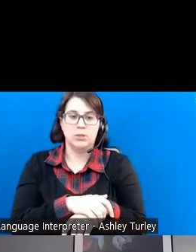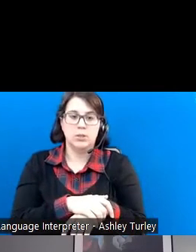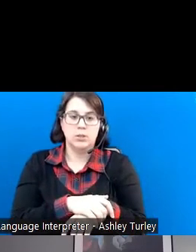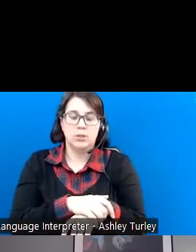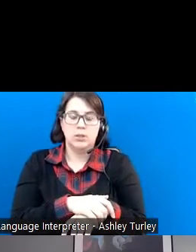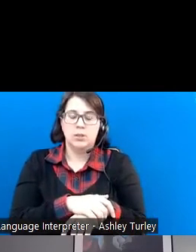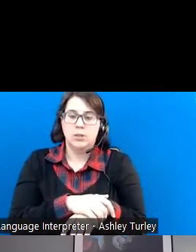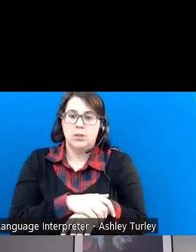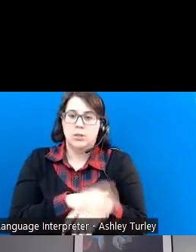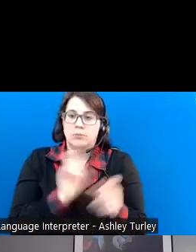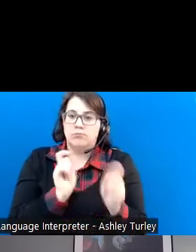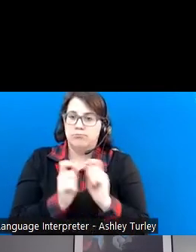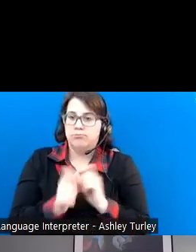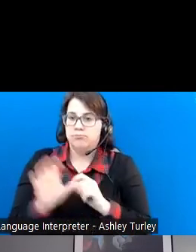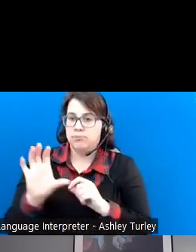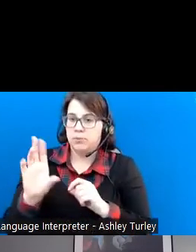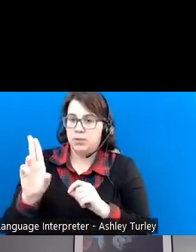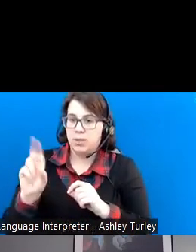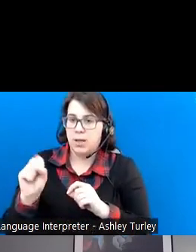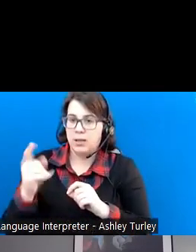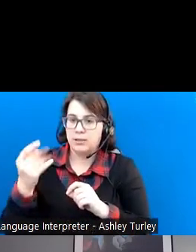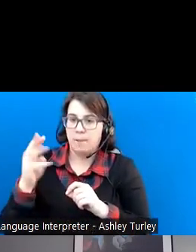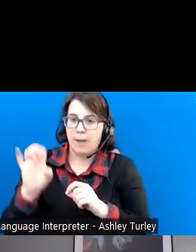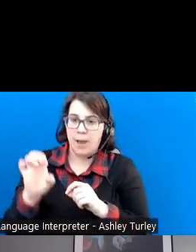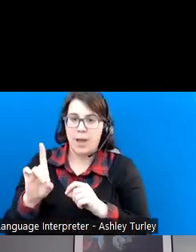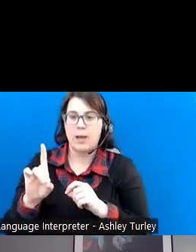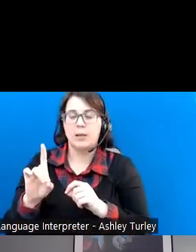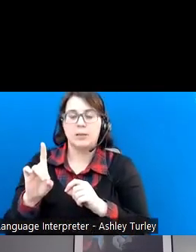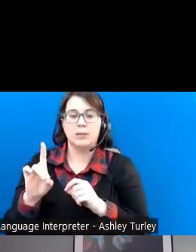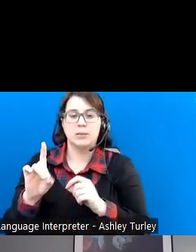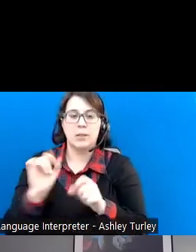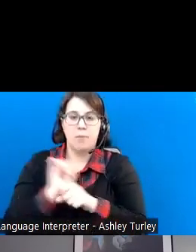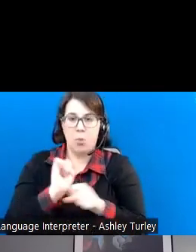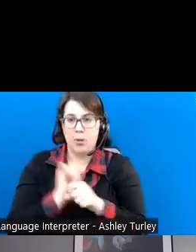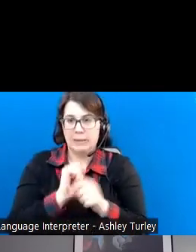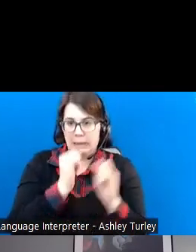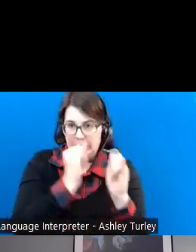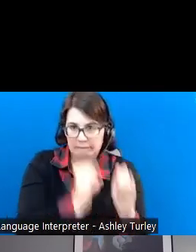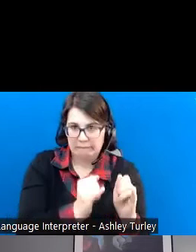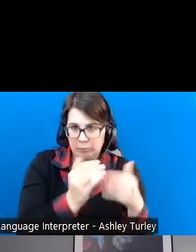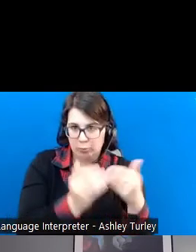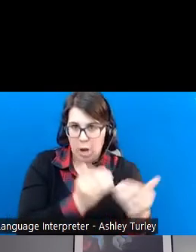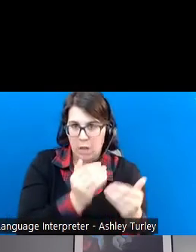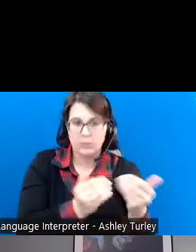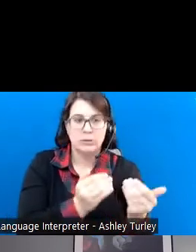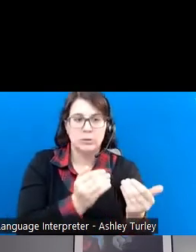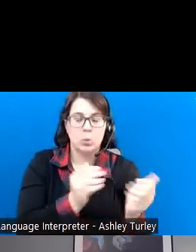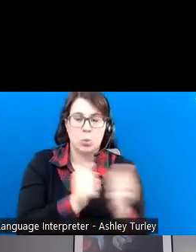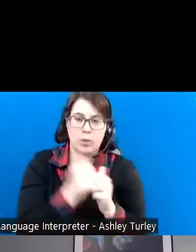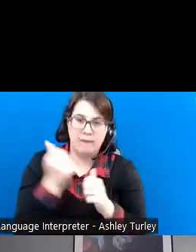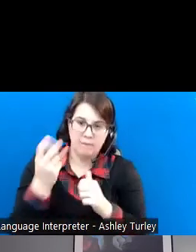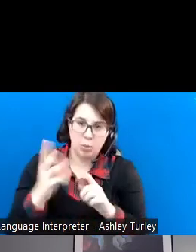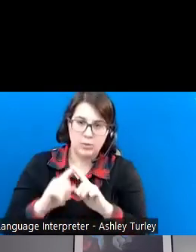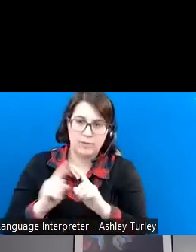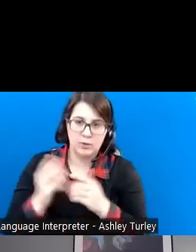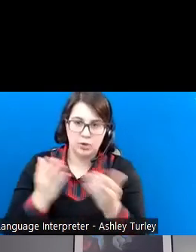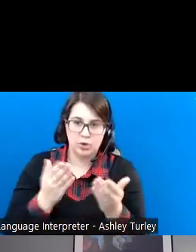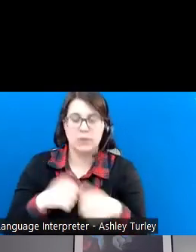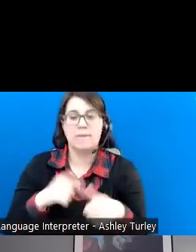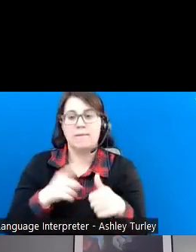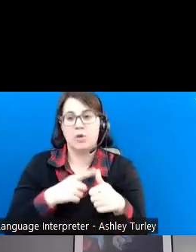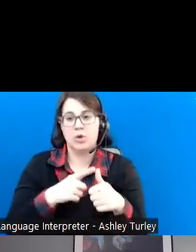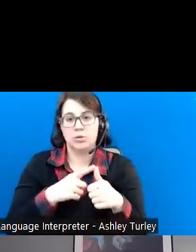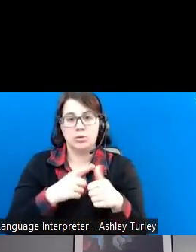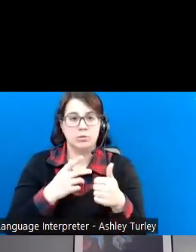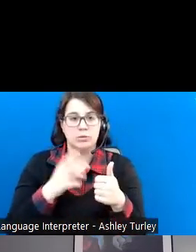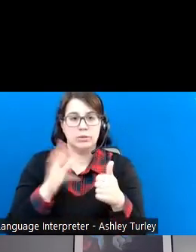Customized employment is basically an individualized process involved with a couple of different services. We'll start with the first one, which is